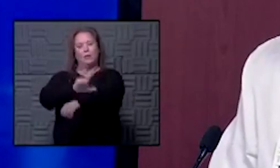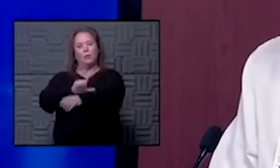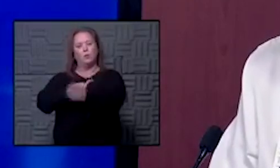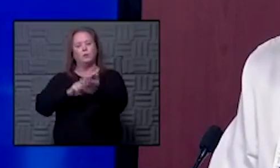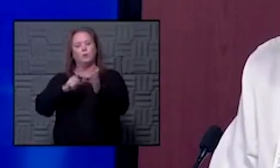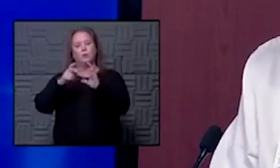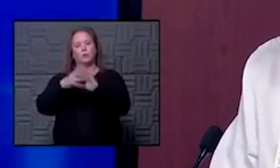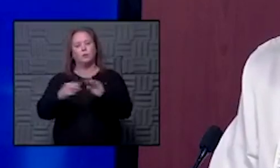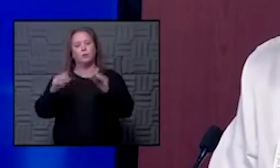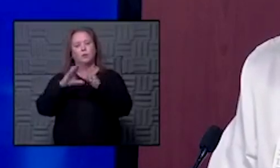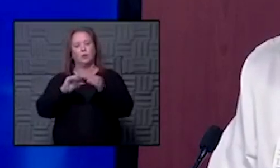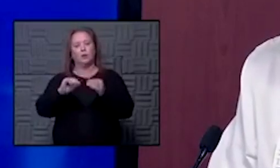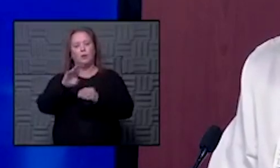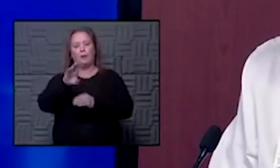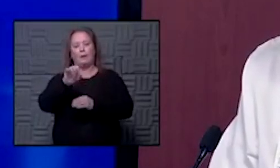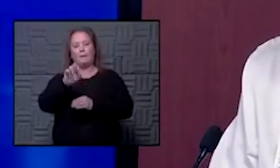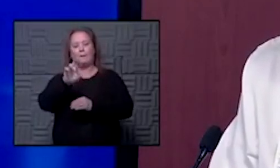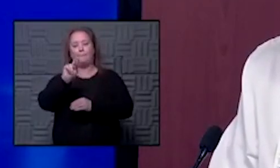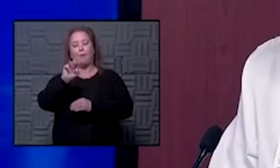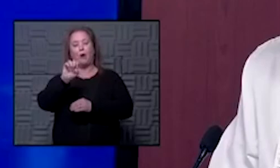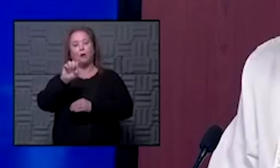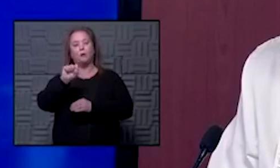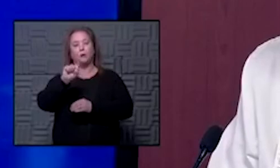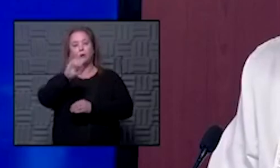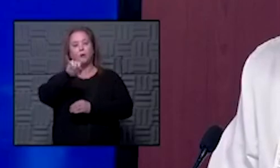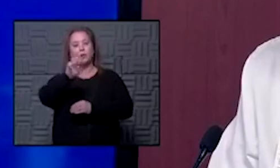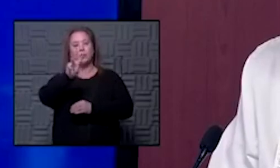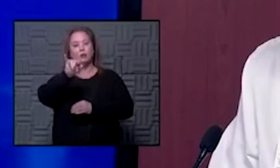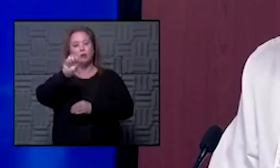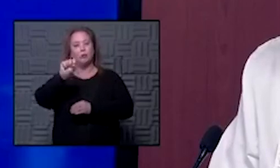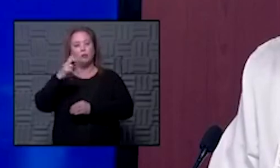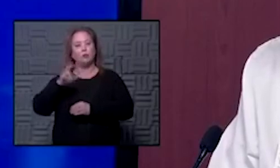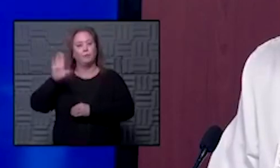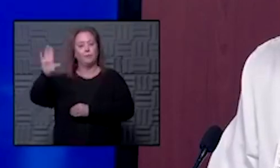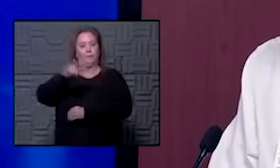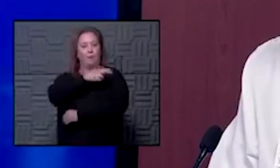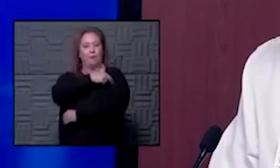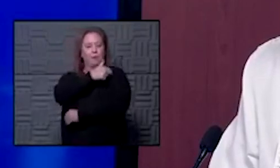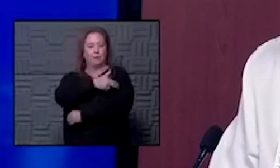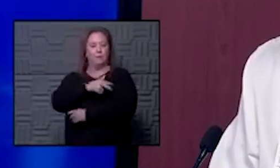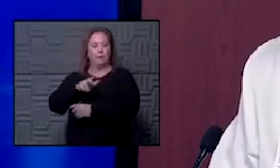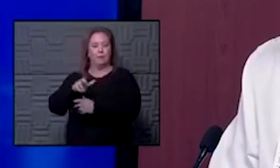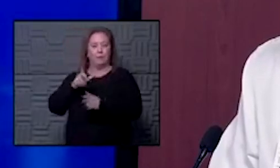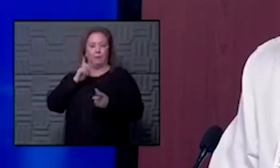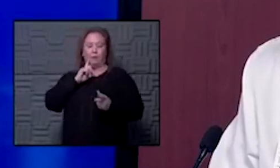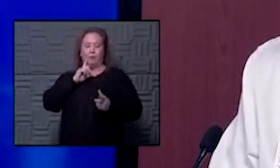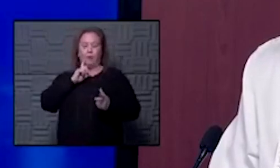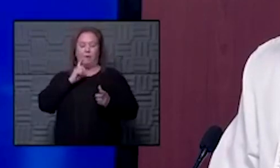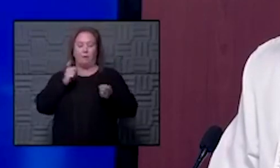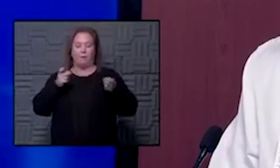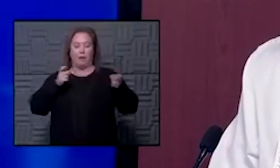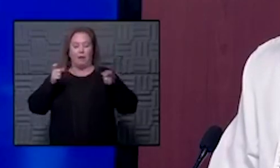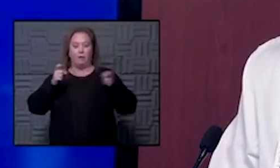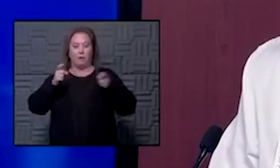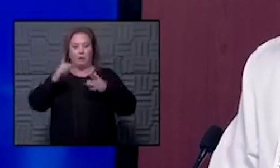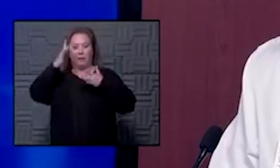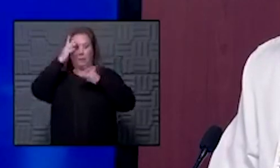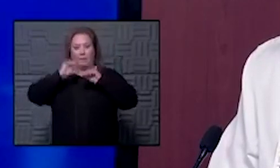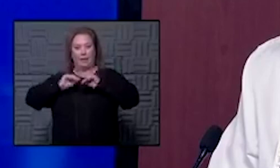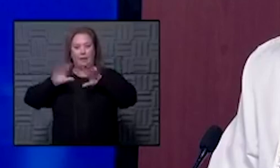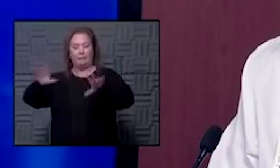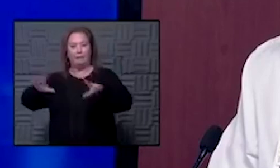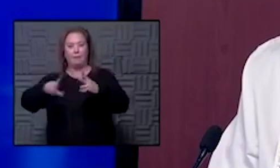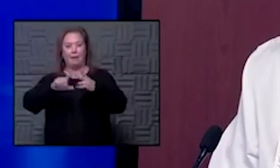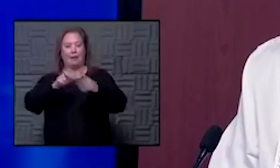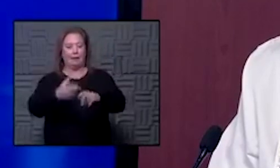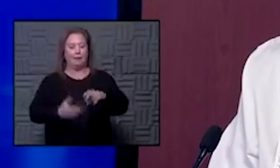barnes jewish in particular um and the difficulties they've had managing two crises the pandemic and then also just